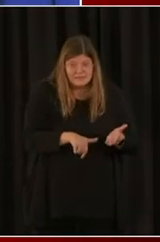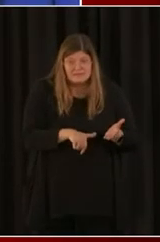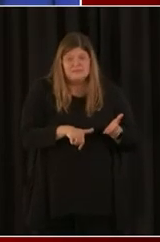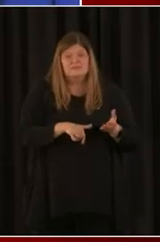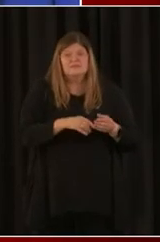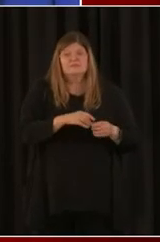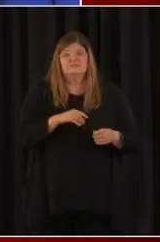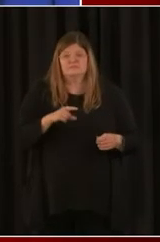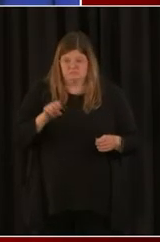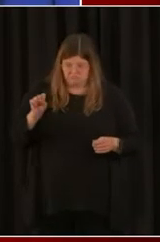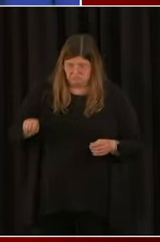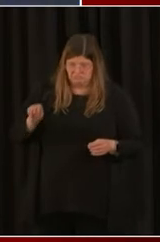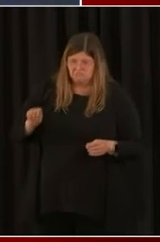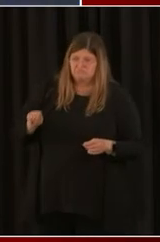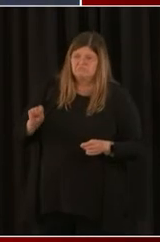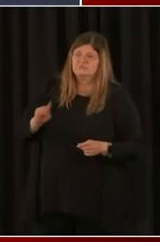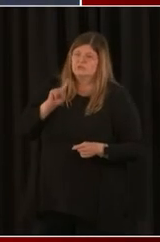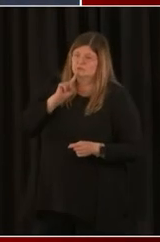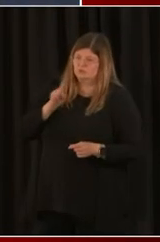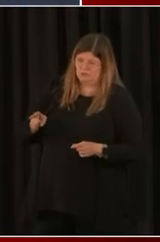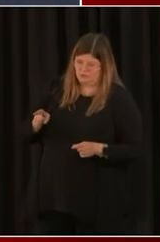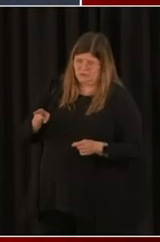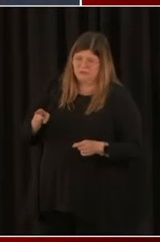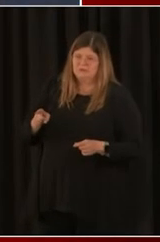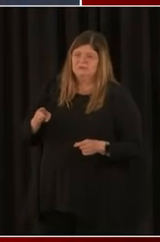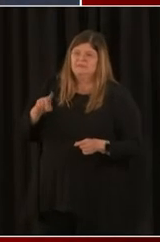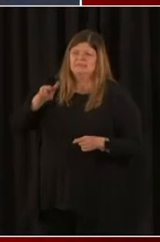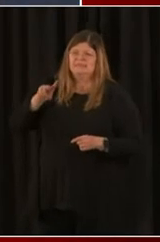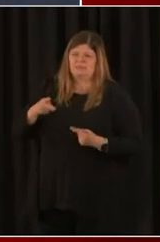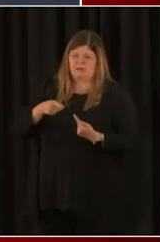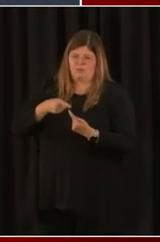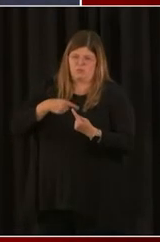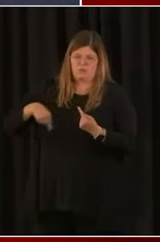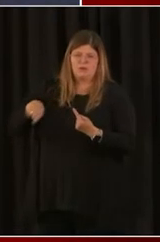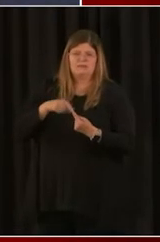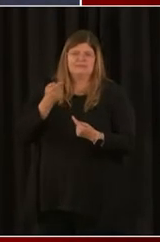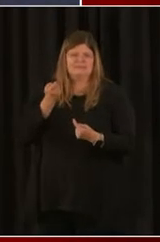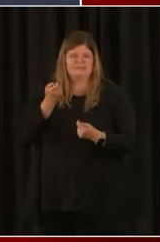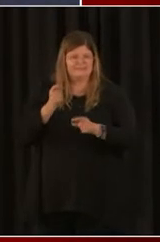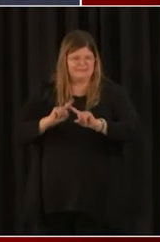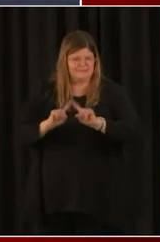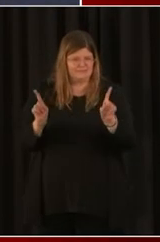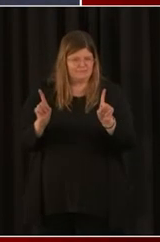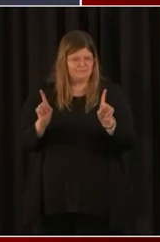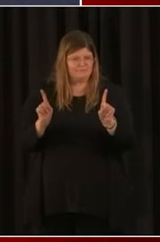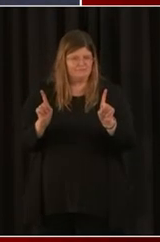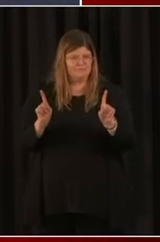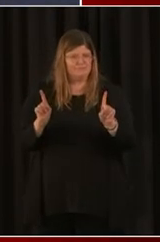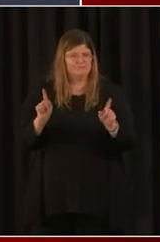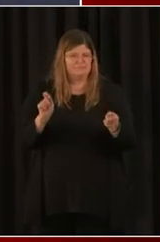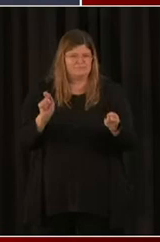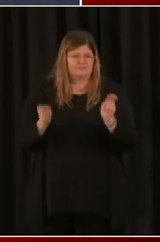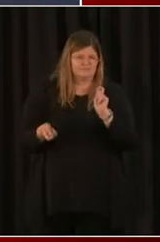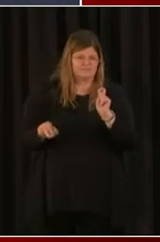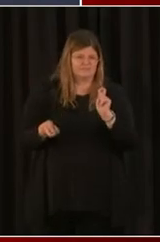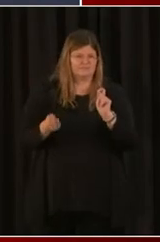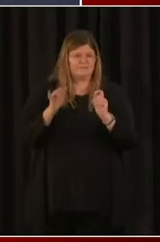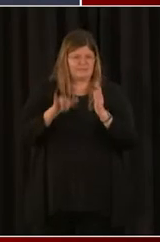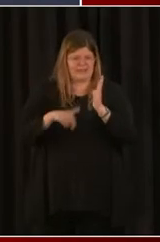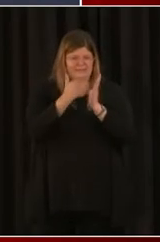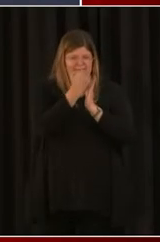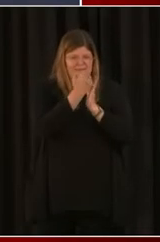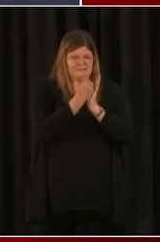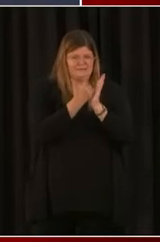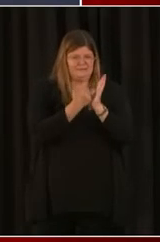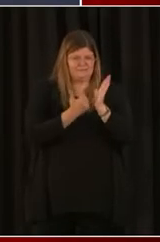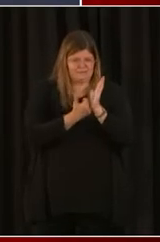Sure. Yes. Because the second round is a little different, we are adjusting that list, and we will send it out to